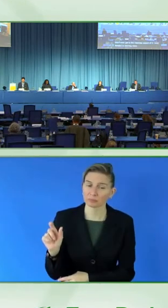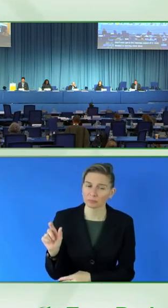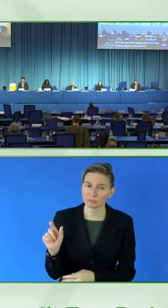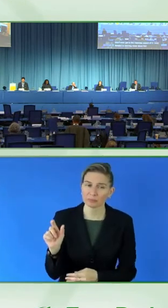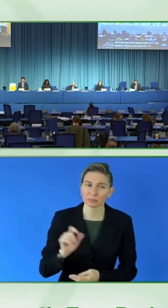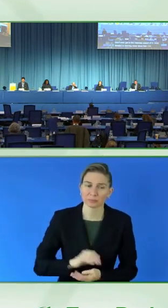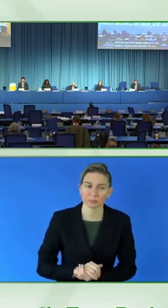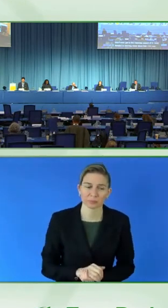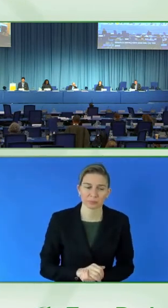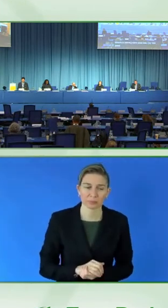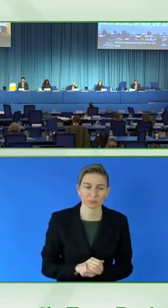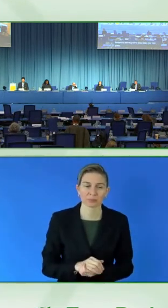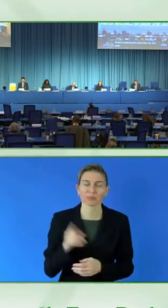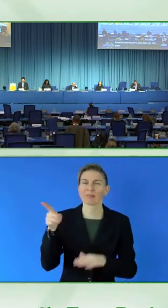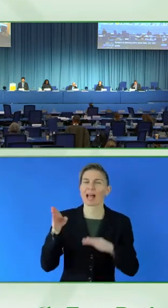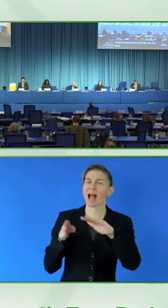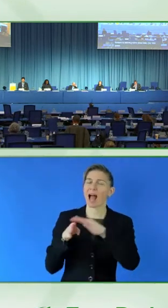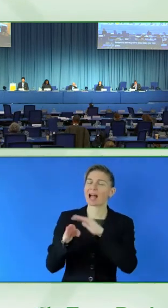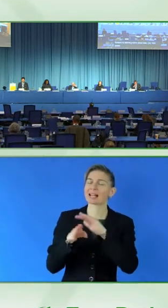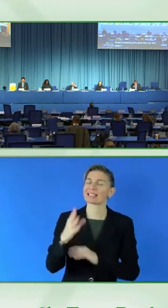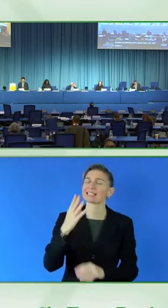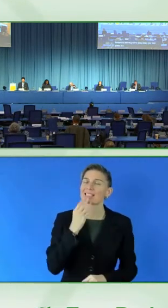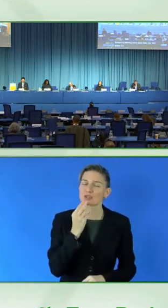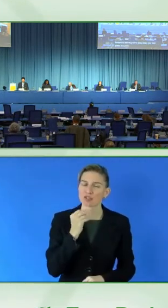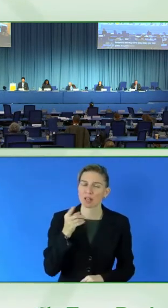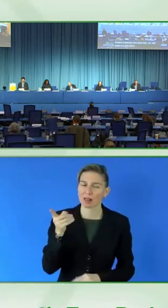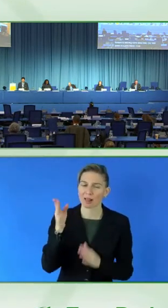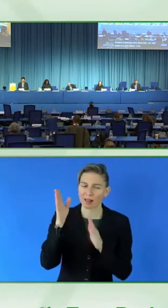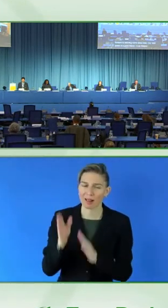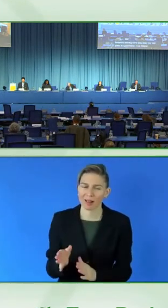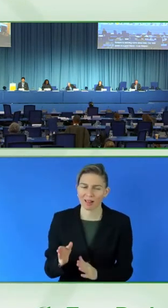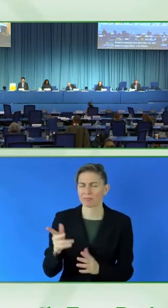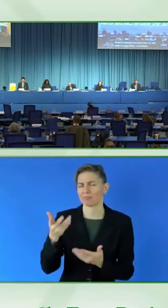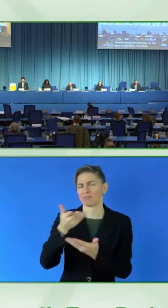Israel. Needs no introduction. Yuval, it's all you.